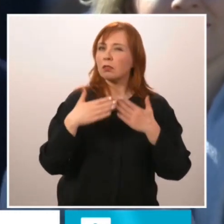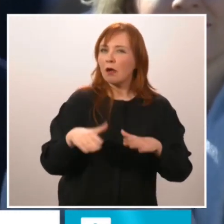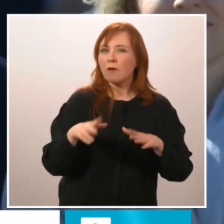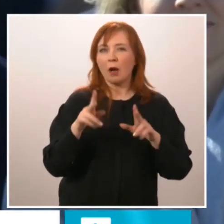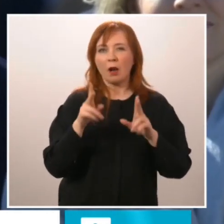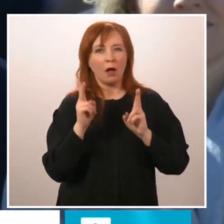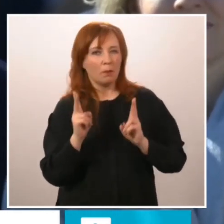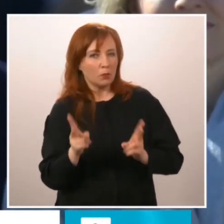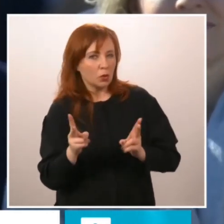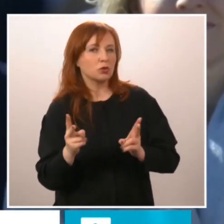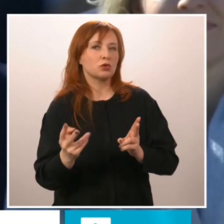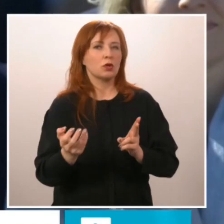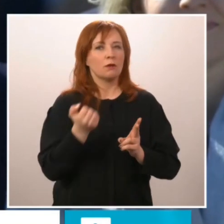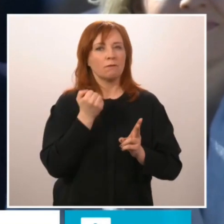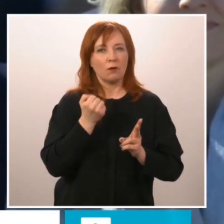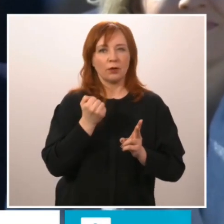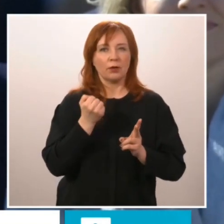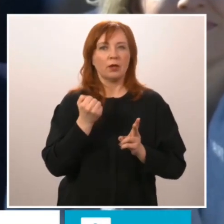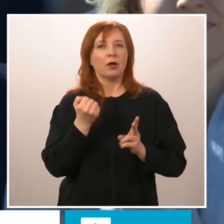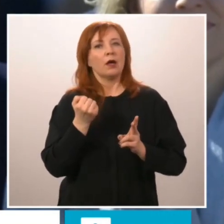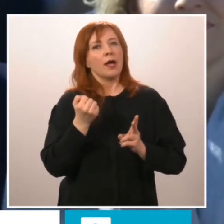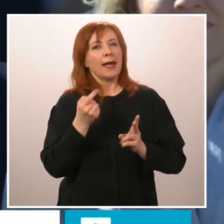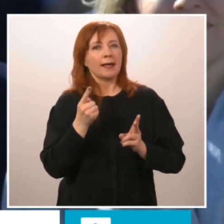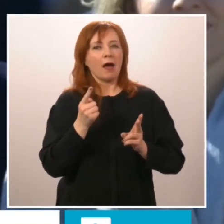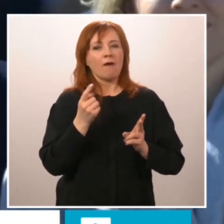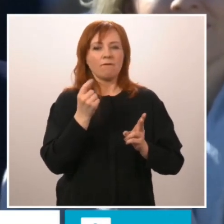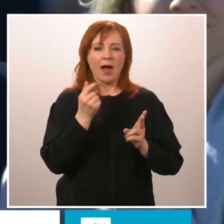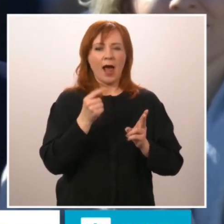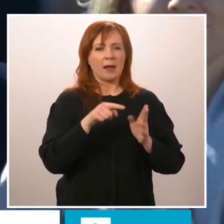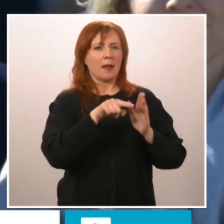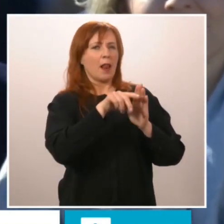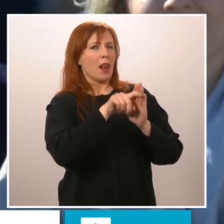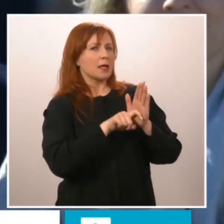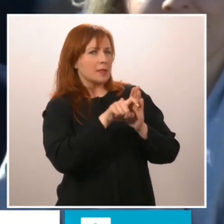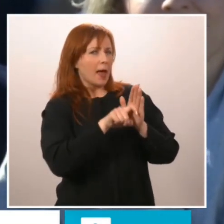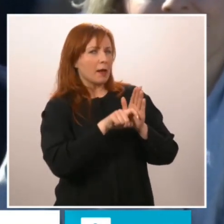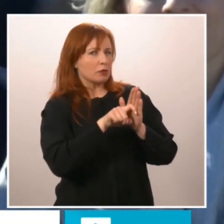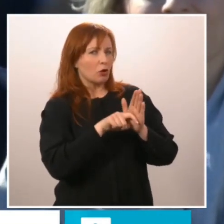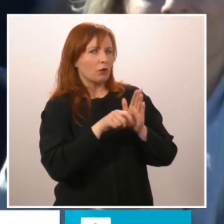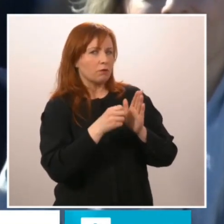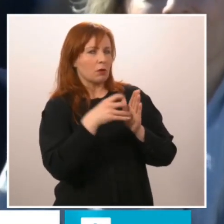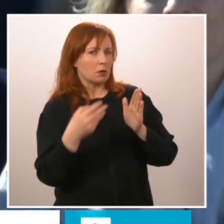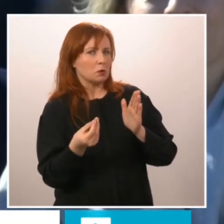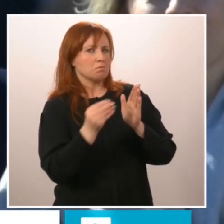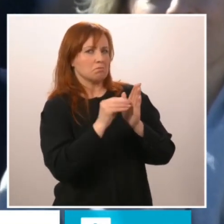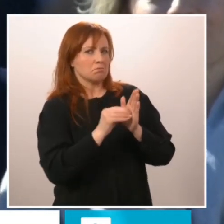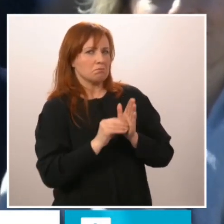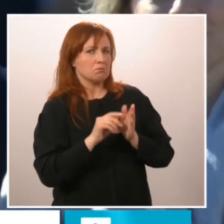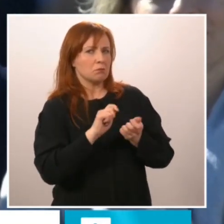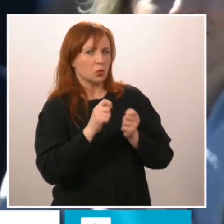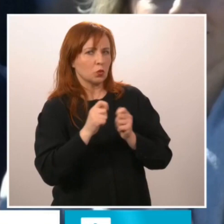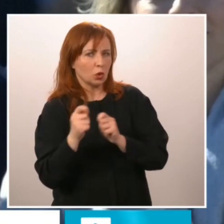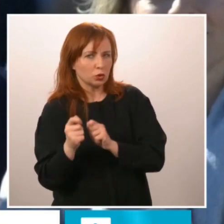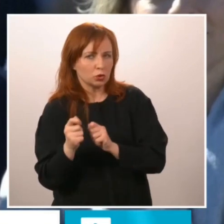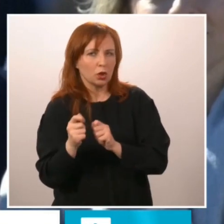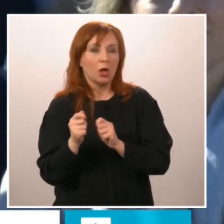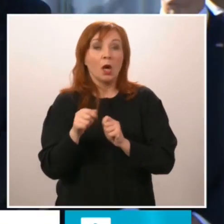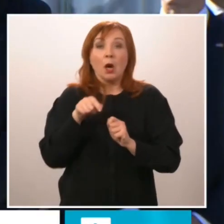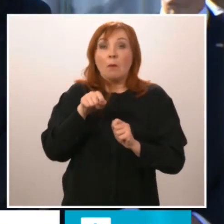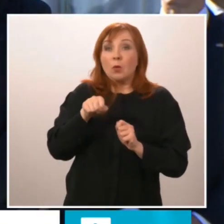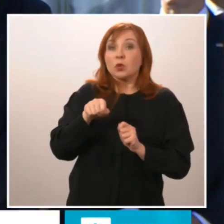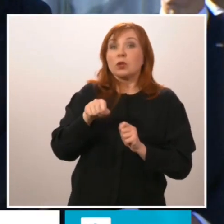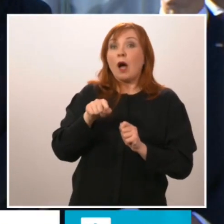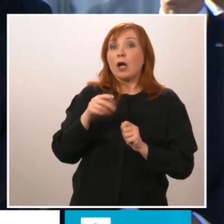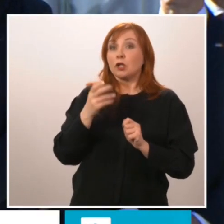A lot has already been done. For years, we have developed our NATO compatibility.